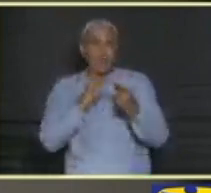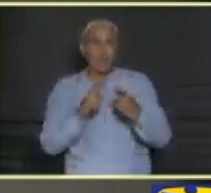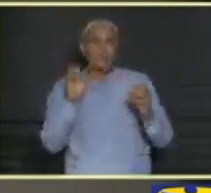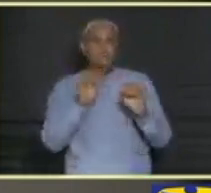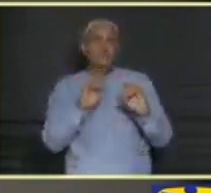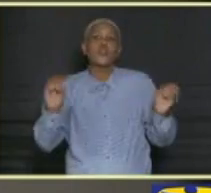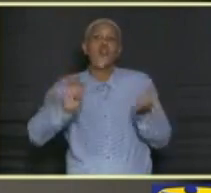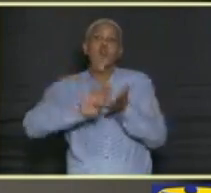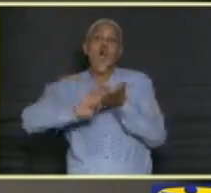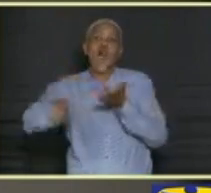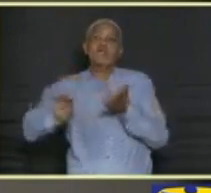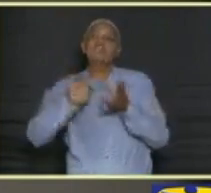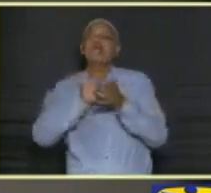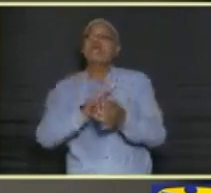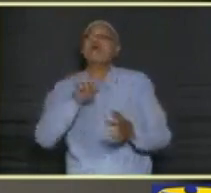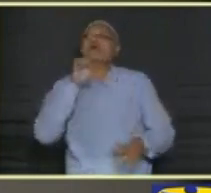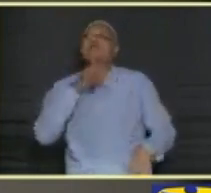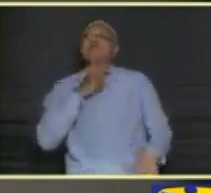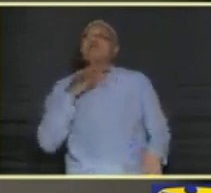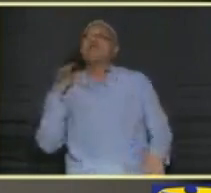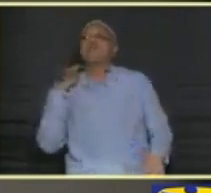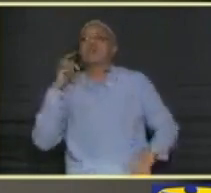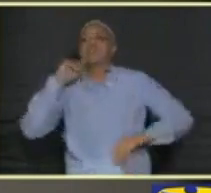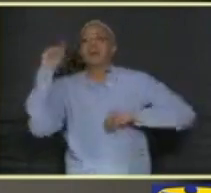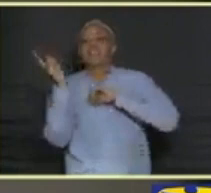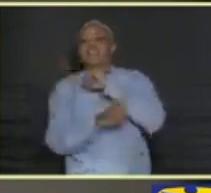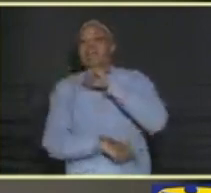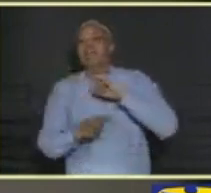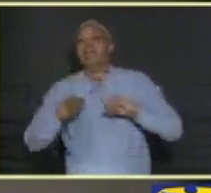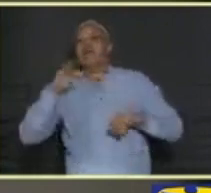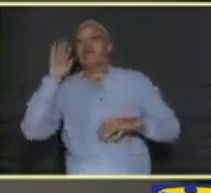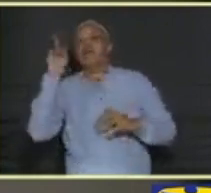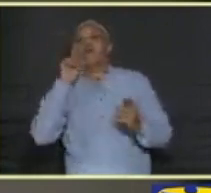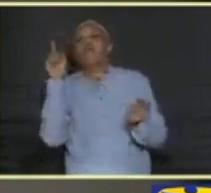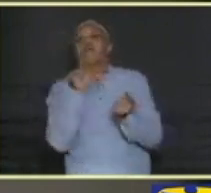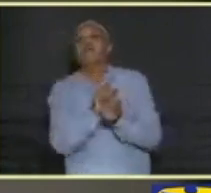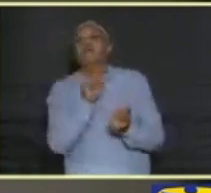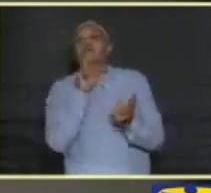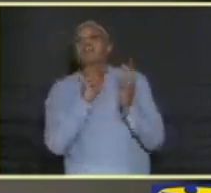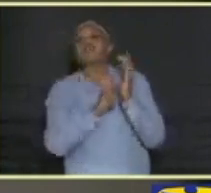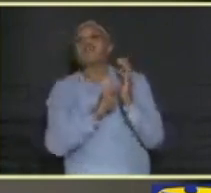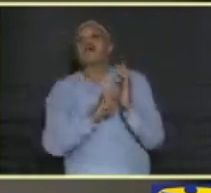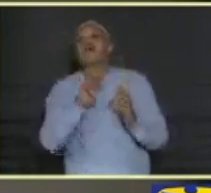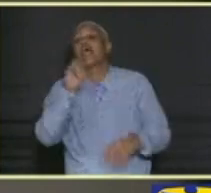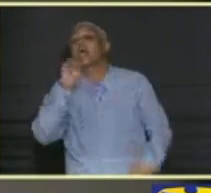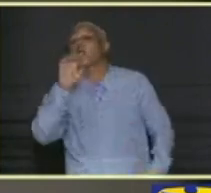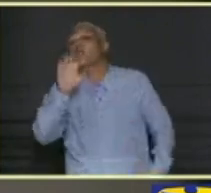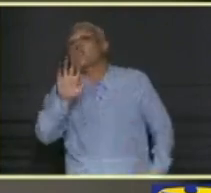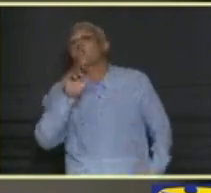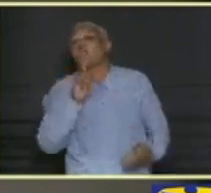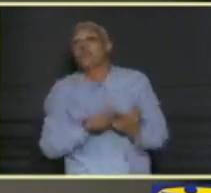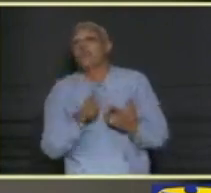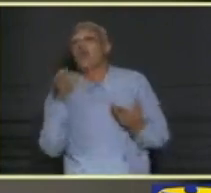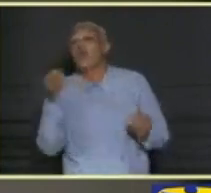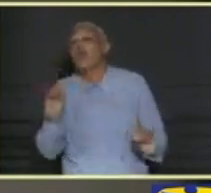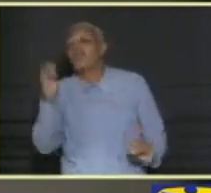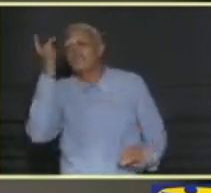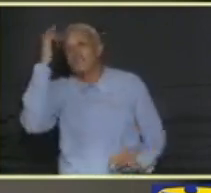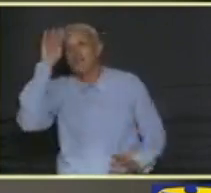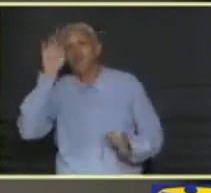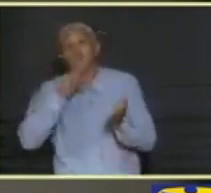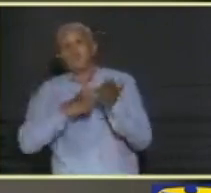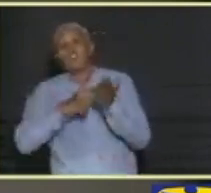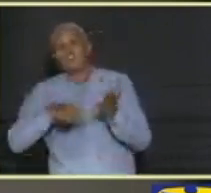no exemption under threat of sanction. We would love to meet with representatives of the MOE and the Office of the Prime Minister to